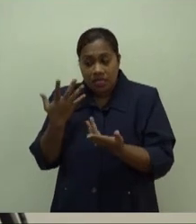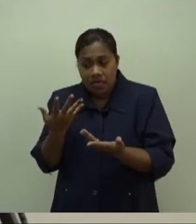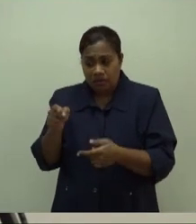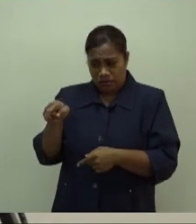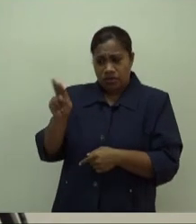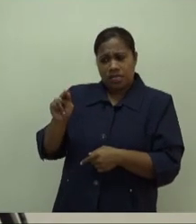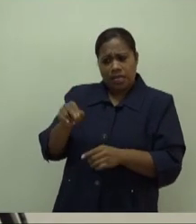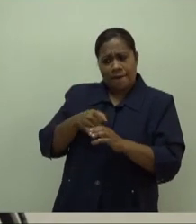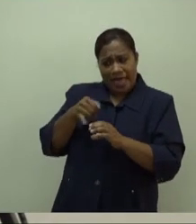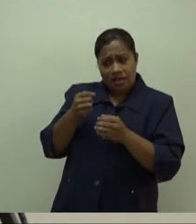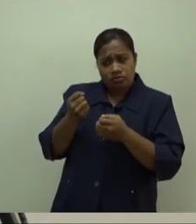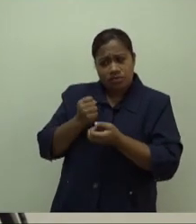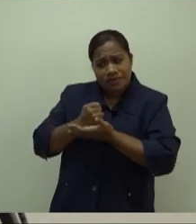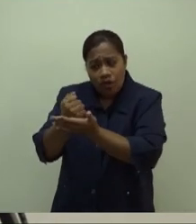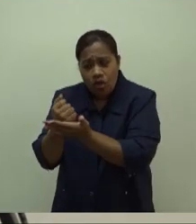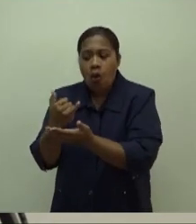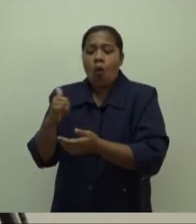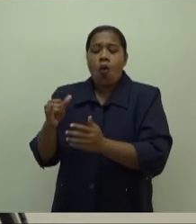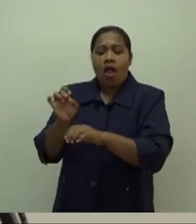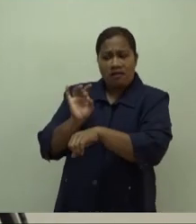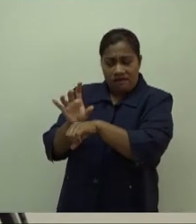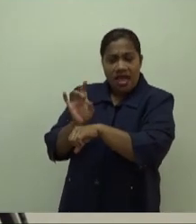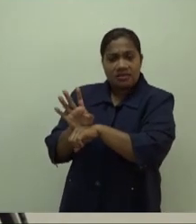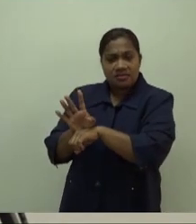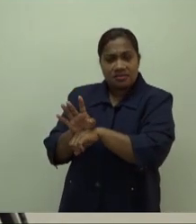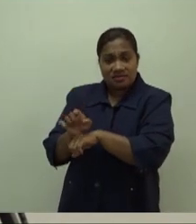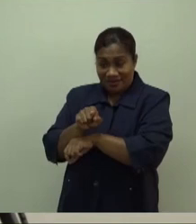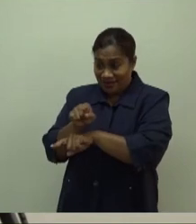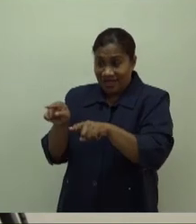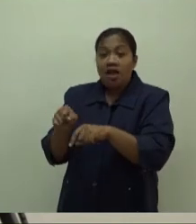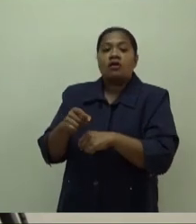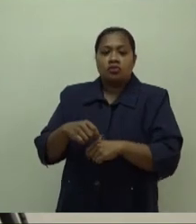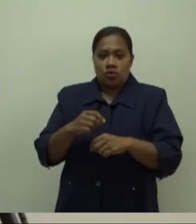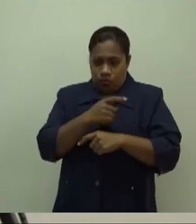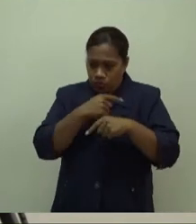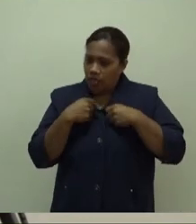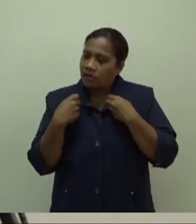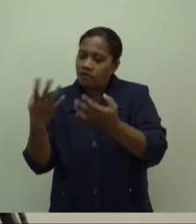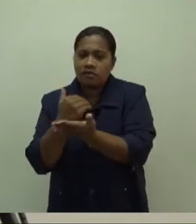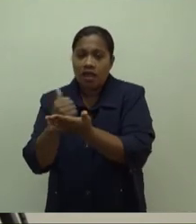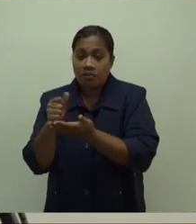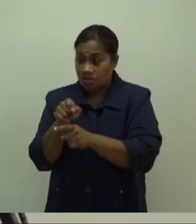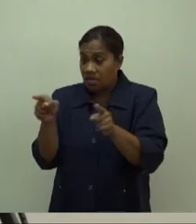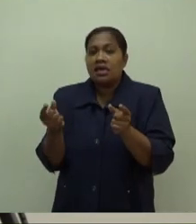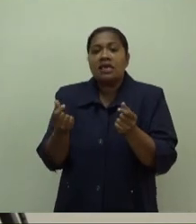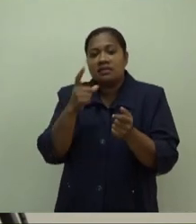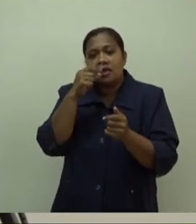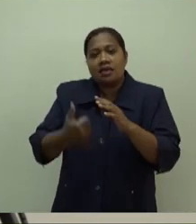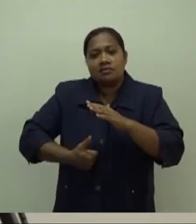advice support. We also hope to build up the numbers so that they can access the same numbers for support.